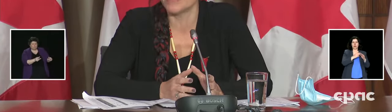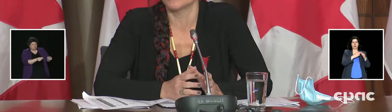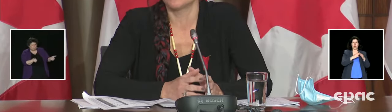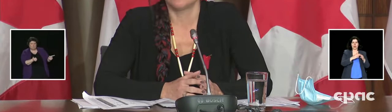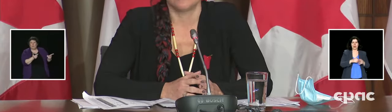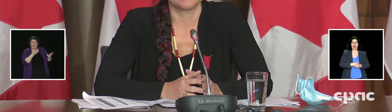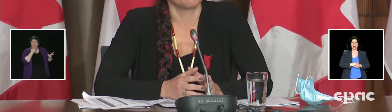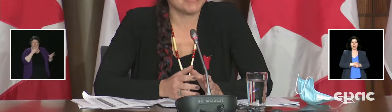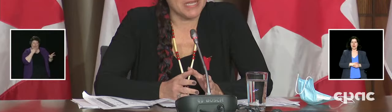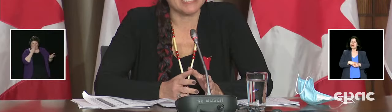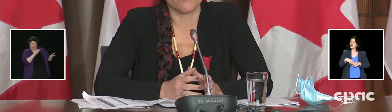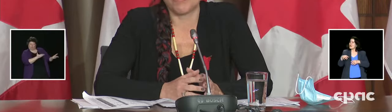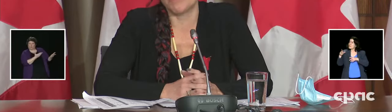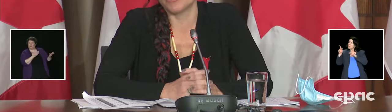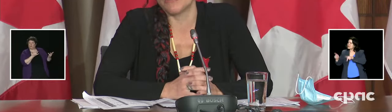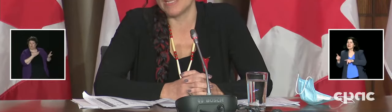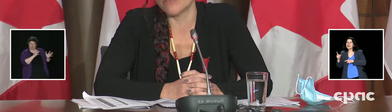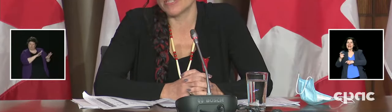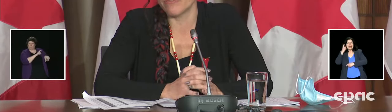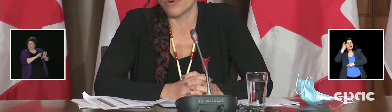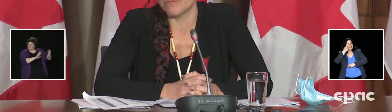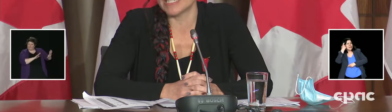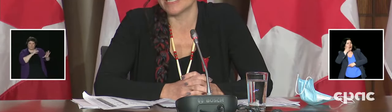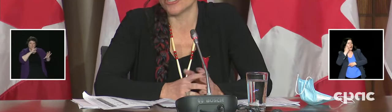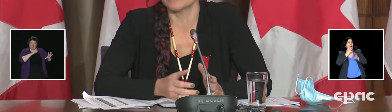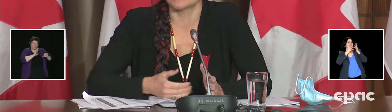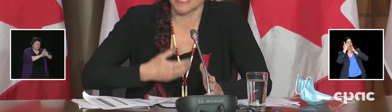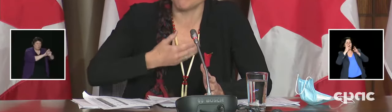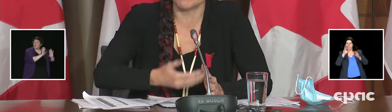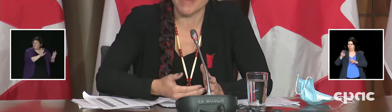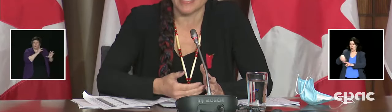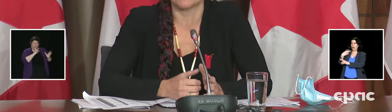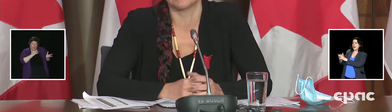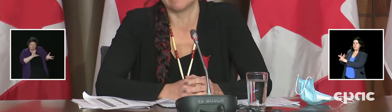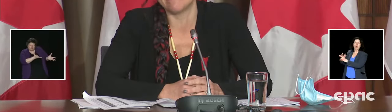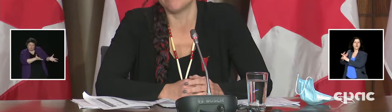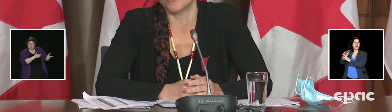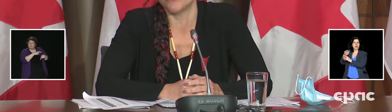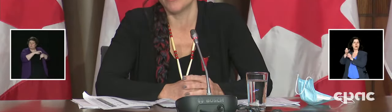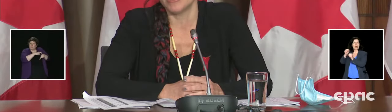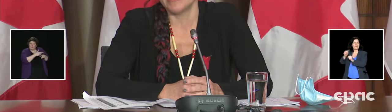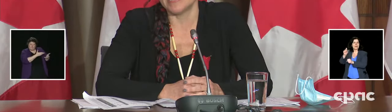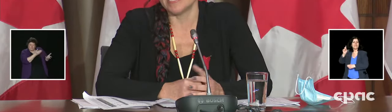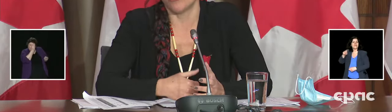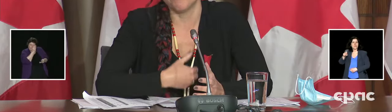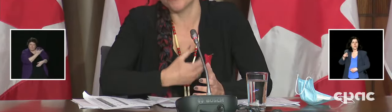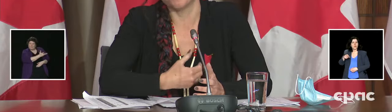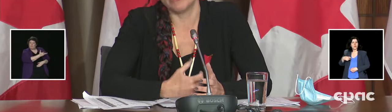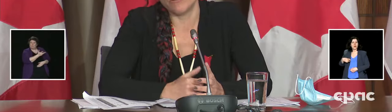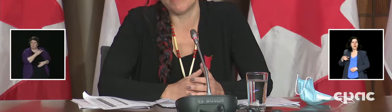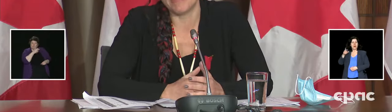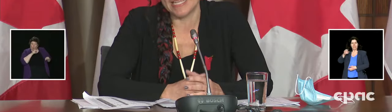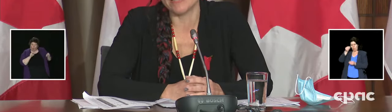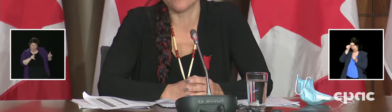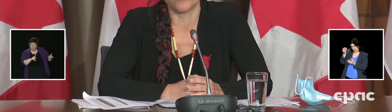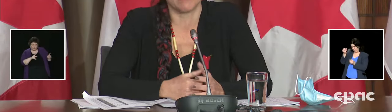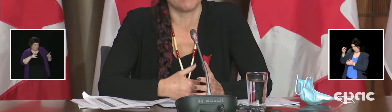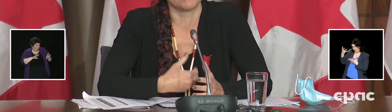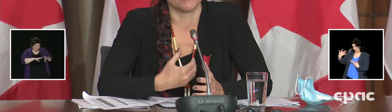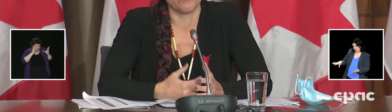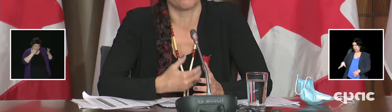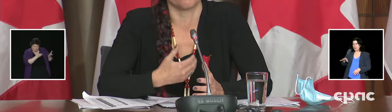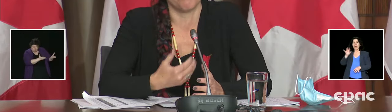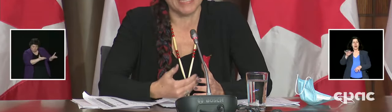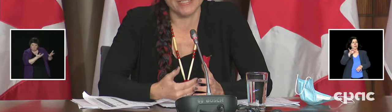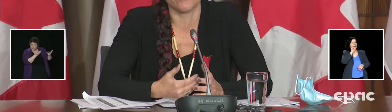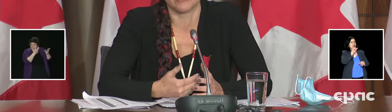time, some space for people to make those informed decisions and coming back to let them know that the opportunity remains for them